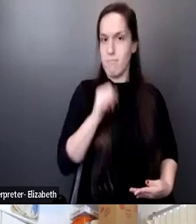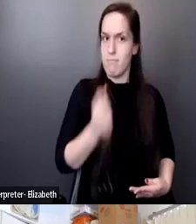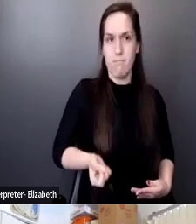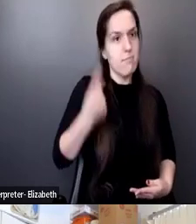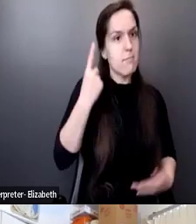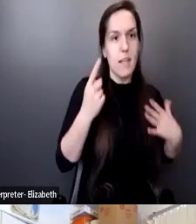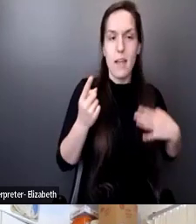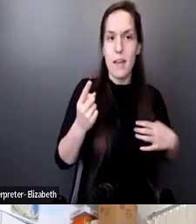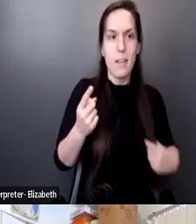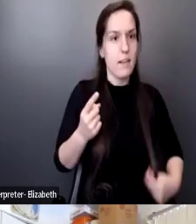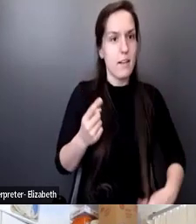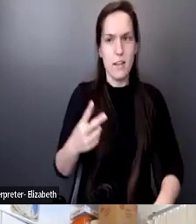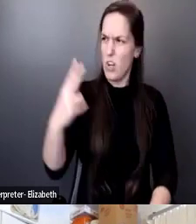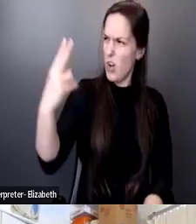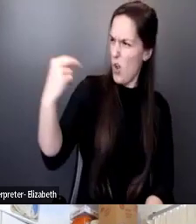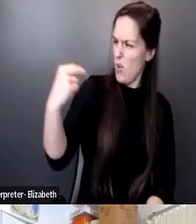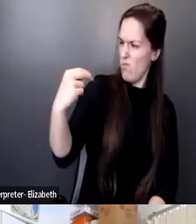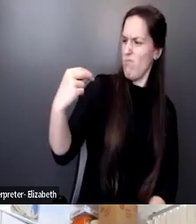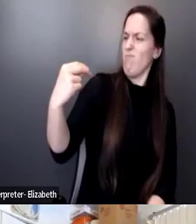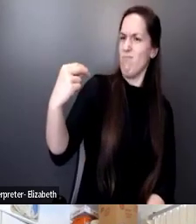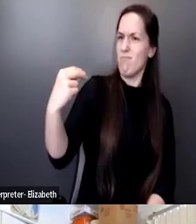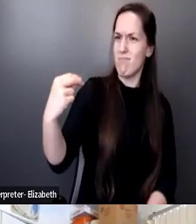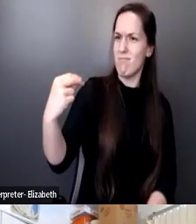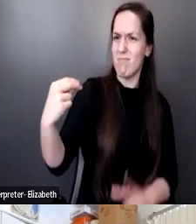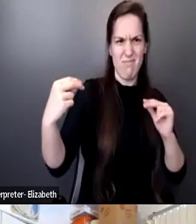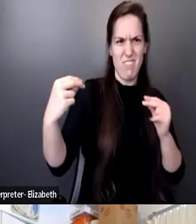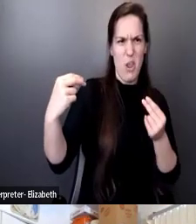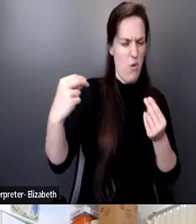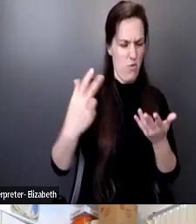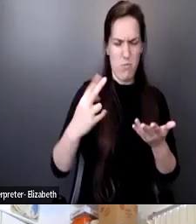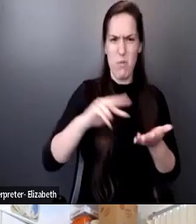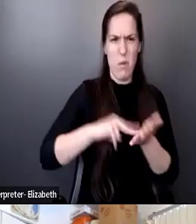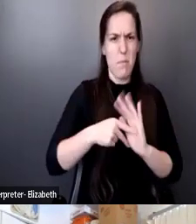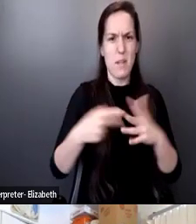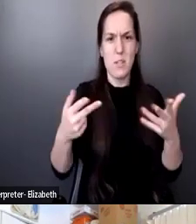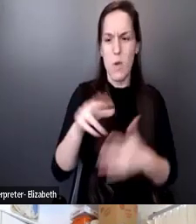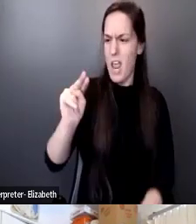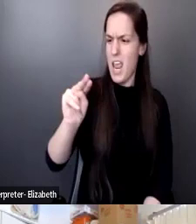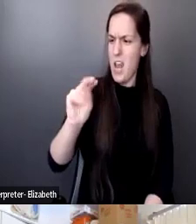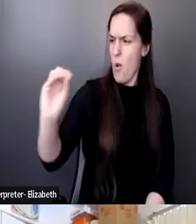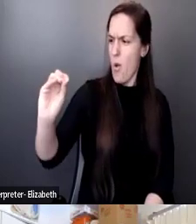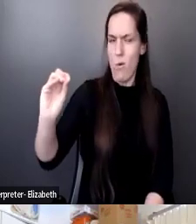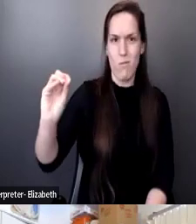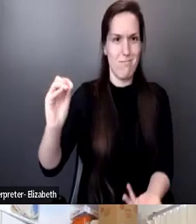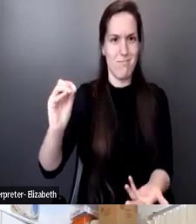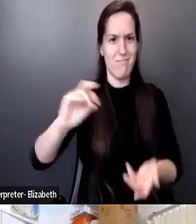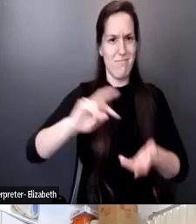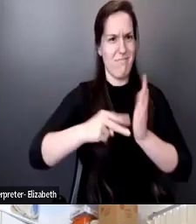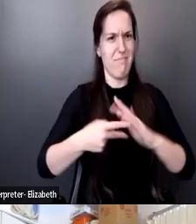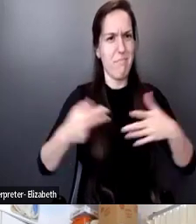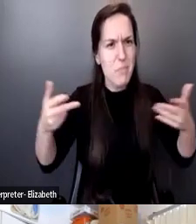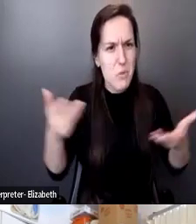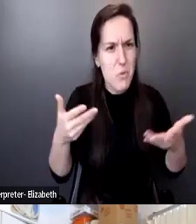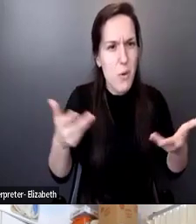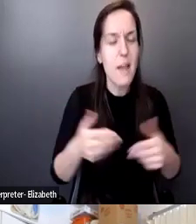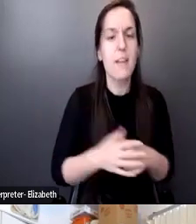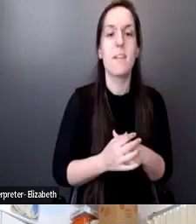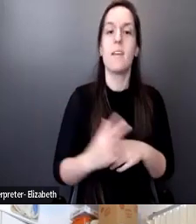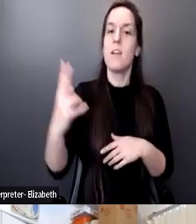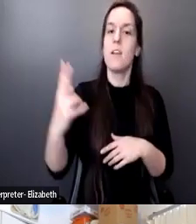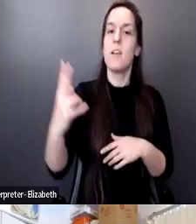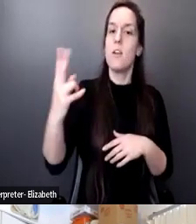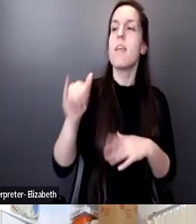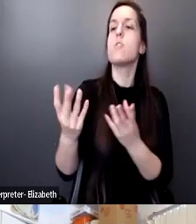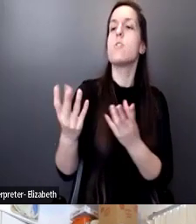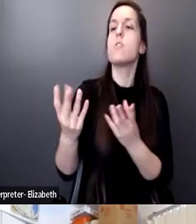My body don't know how to, and my brain don't know how to process that N-O word. It's always a way out. It's always a